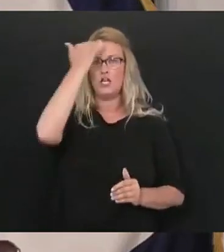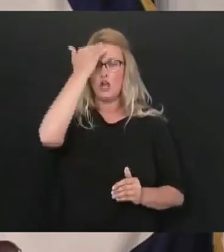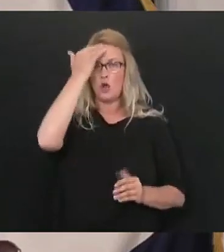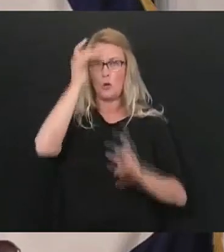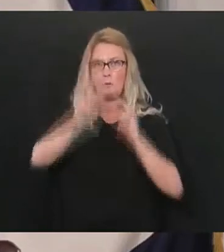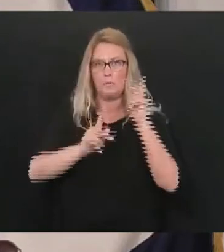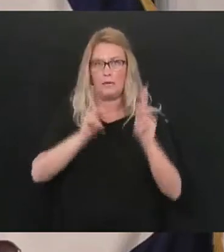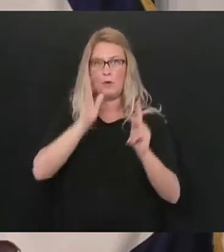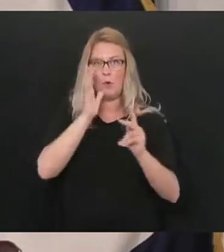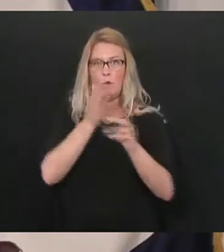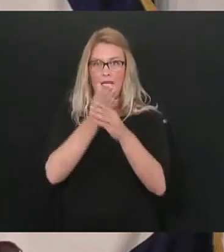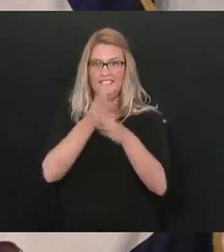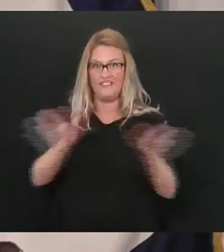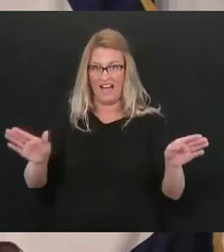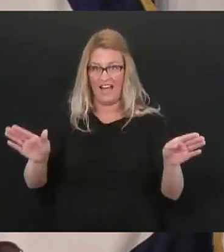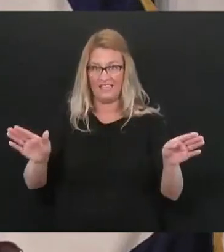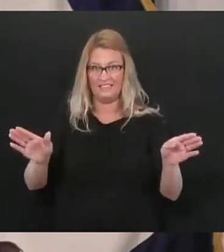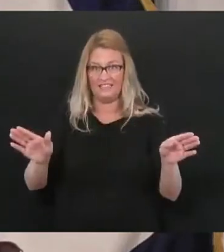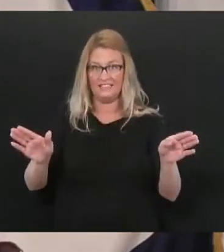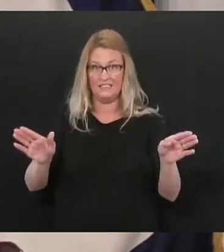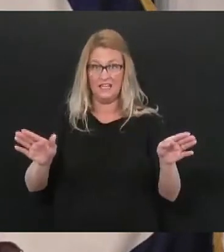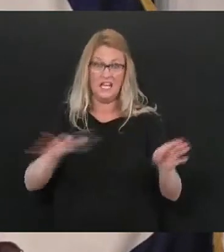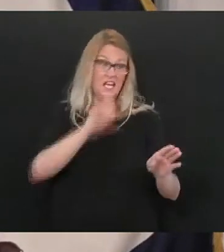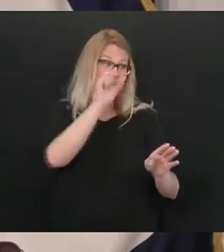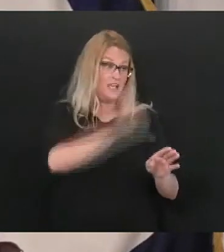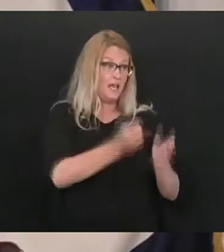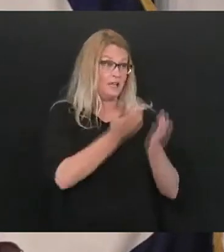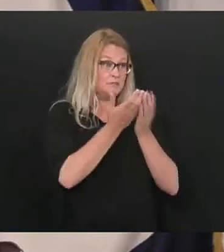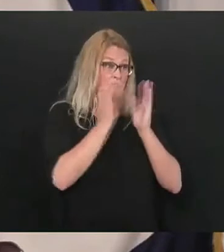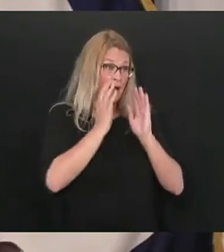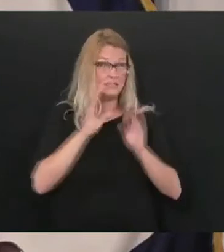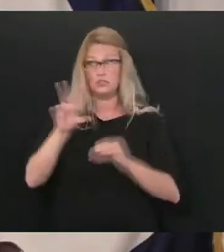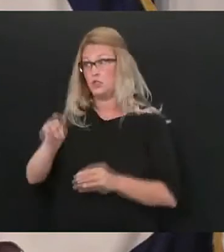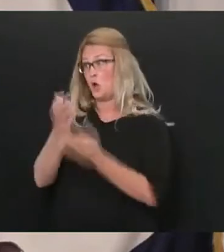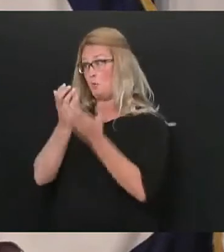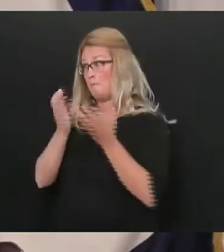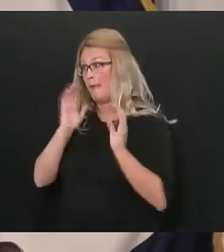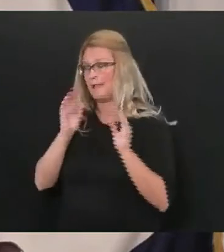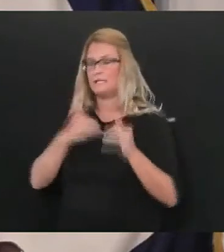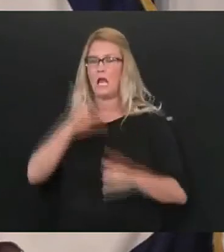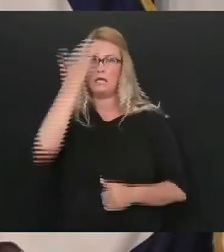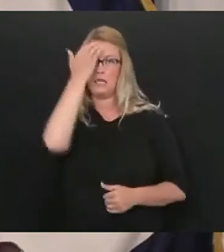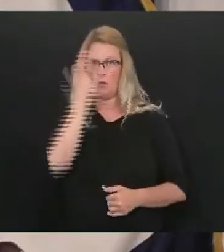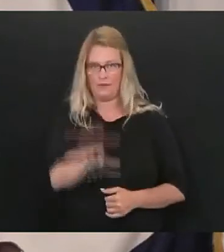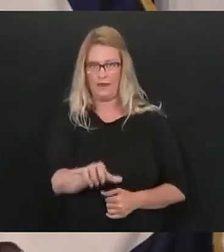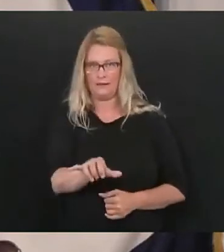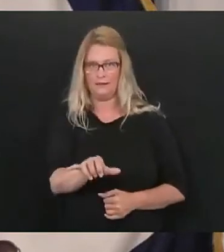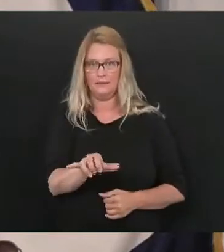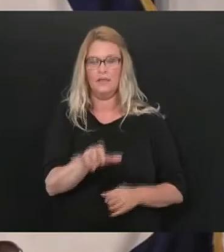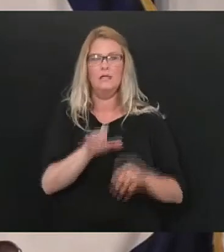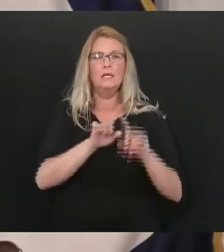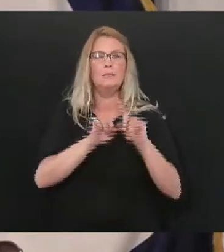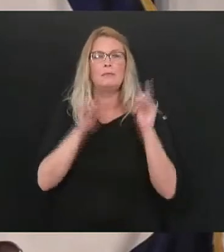some but I am absolutely continuing to